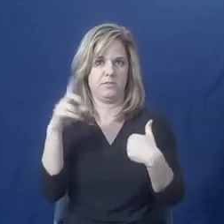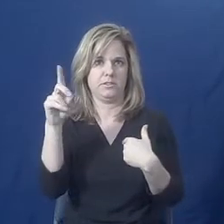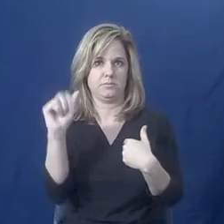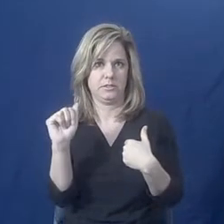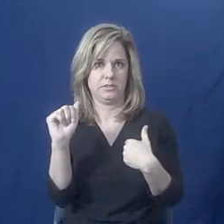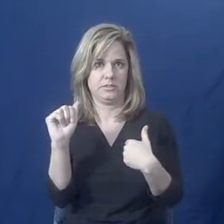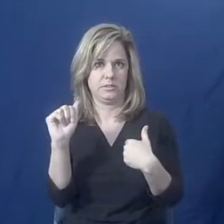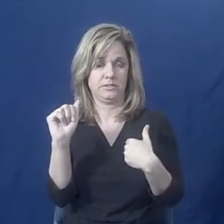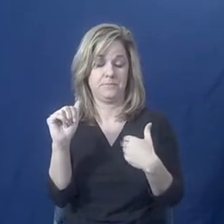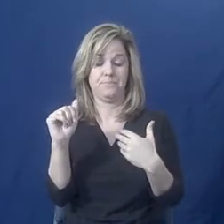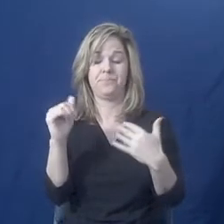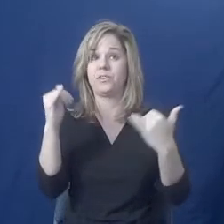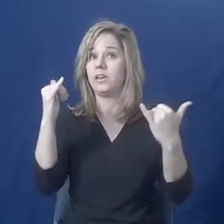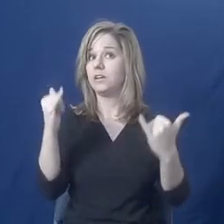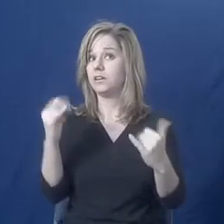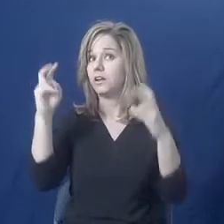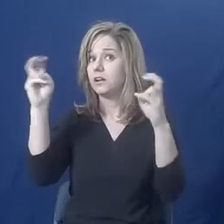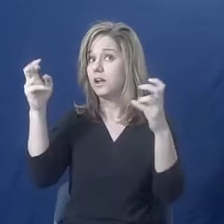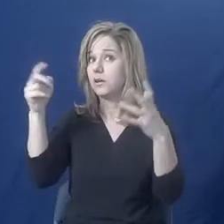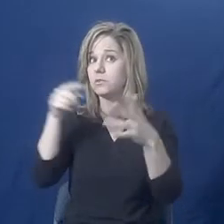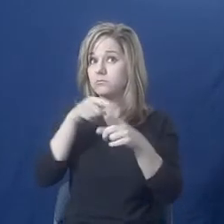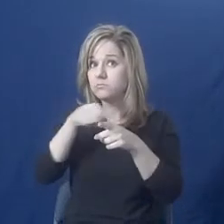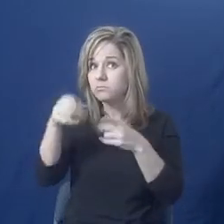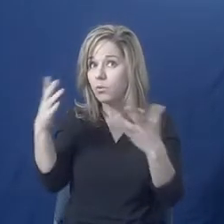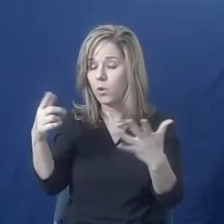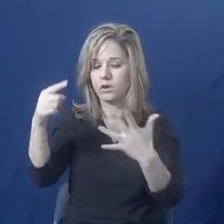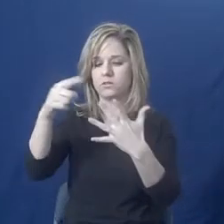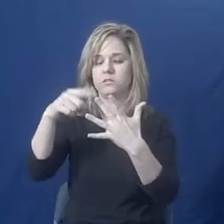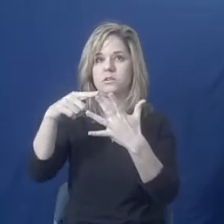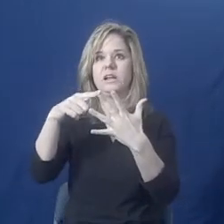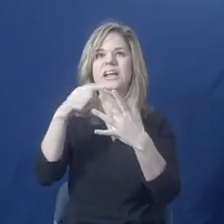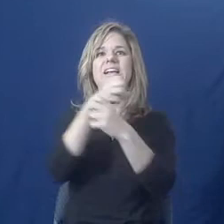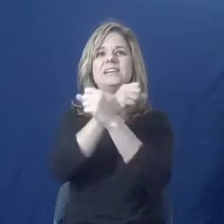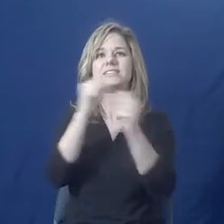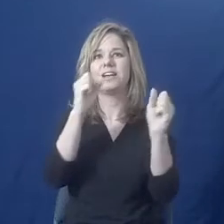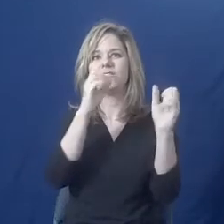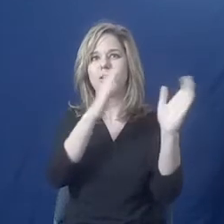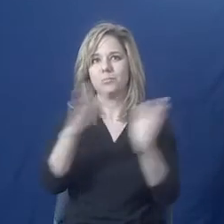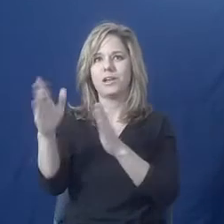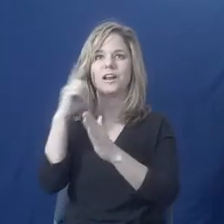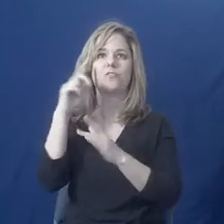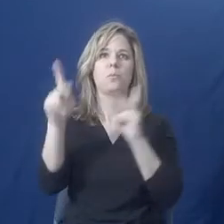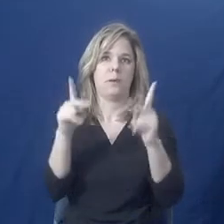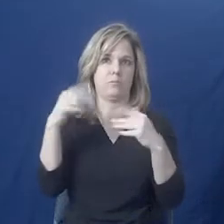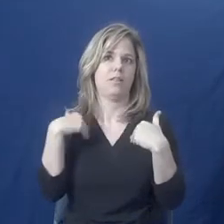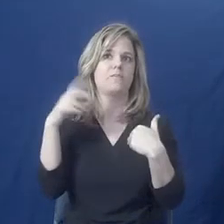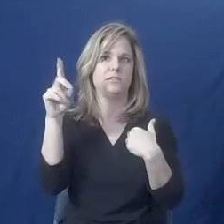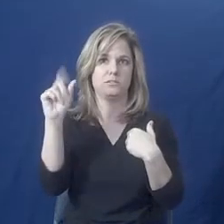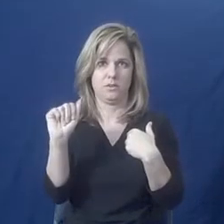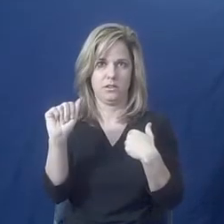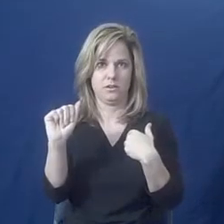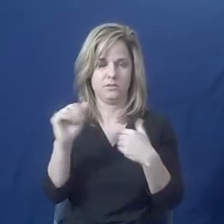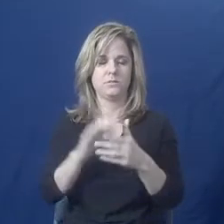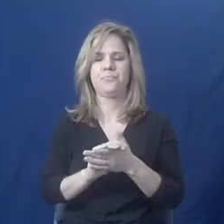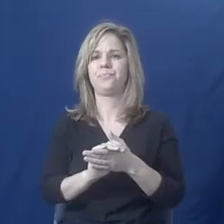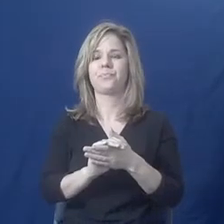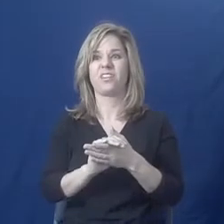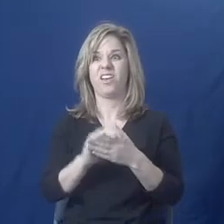people with disabilities. Today's talk is about safety planning for survivors with disabilities.